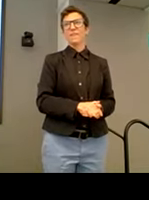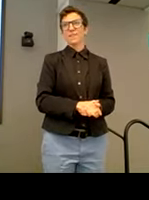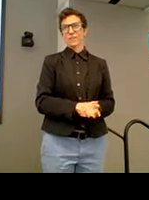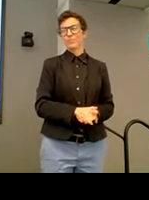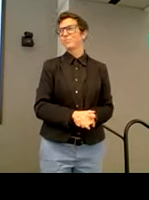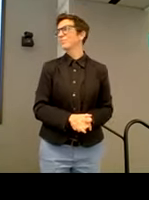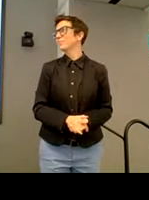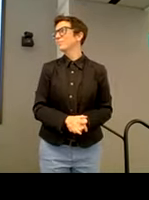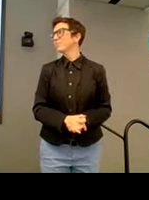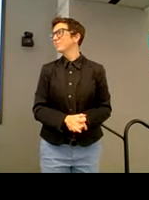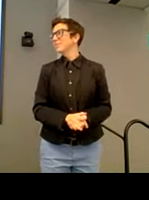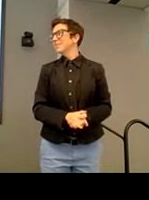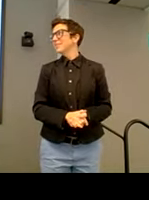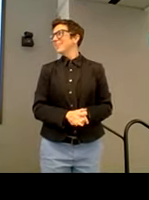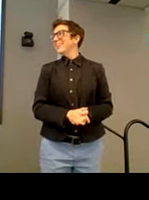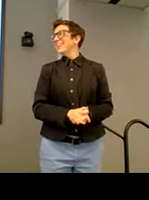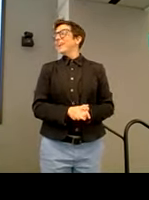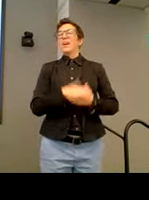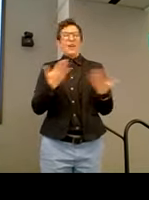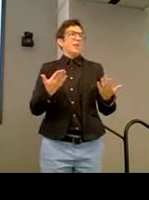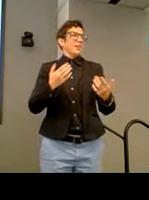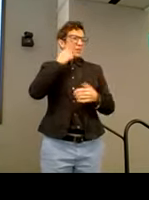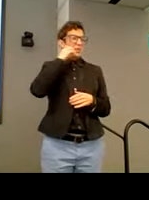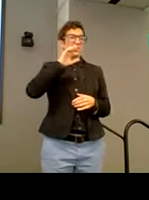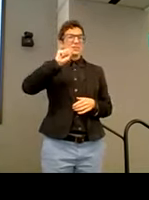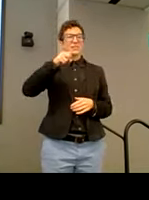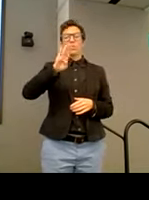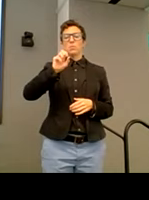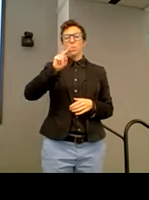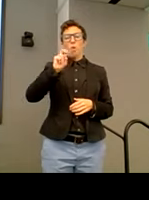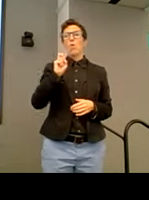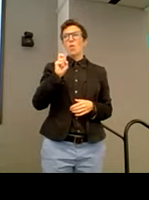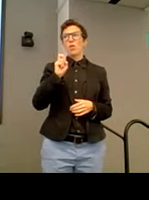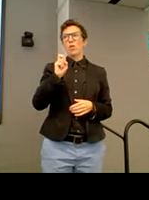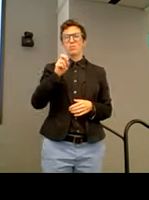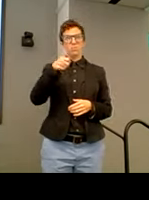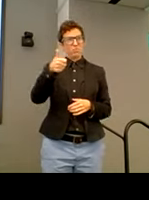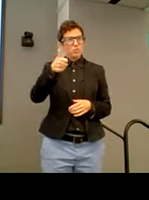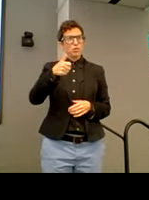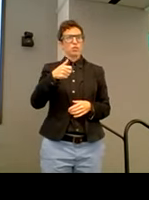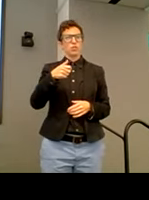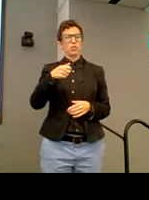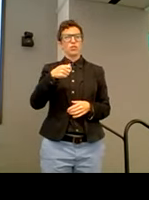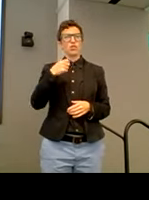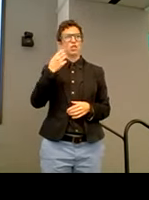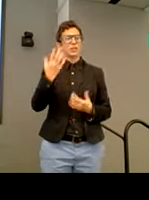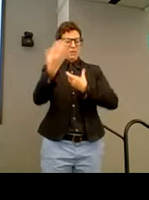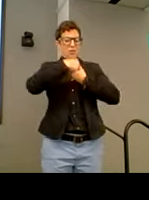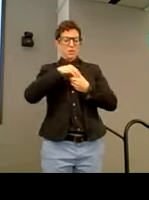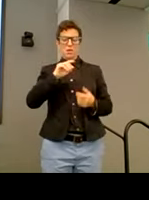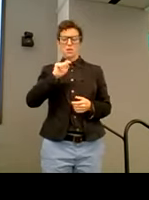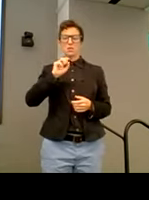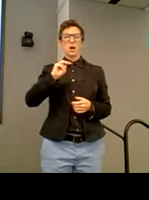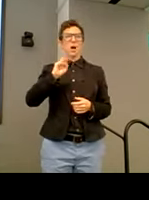I stand on my tiptoes. so Sarah born really realizes Tom's vision of a more